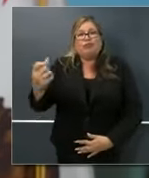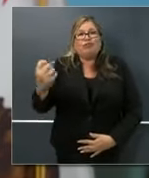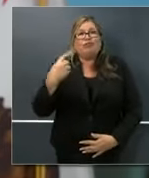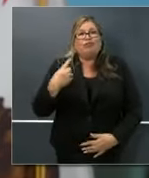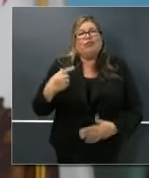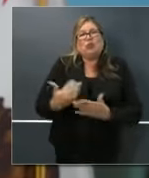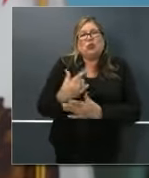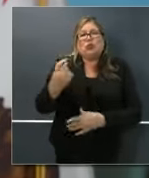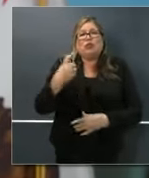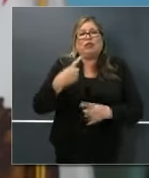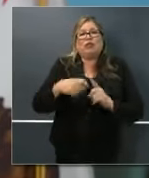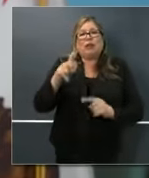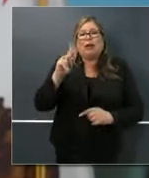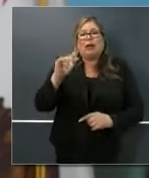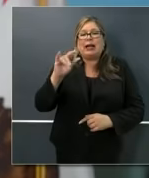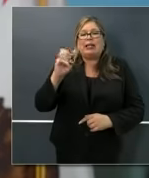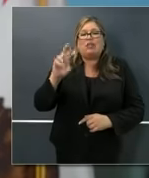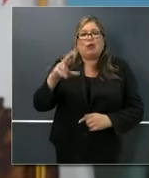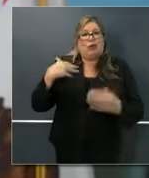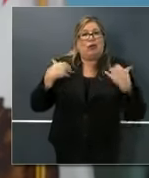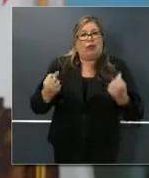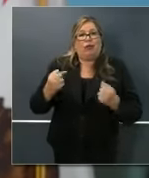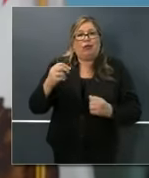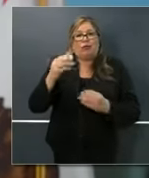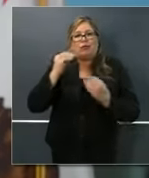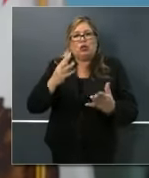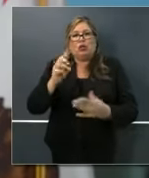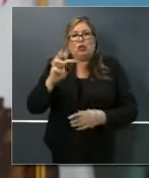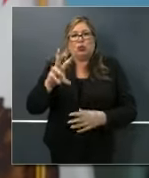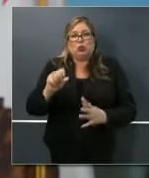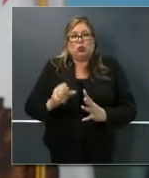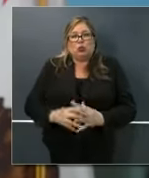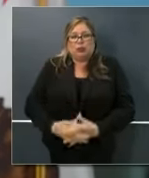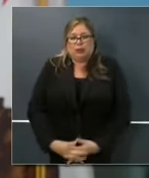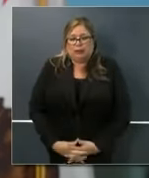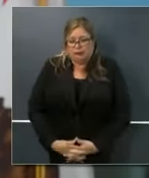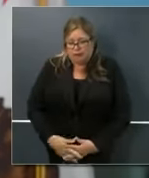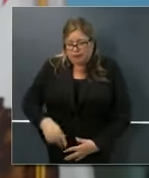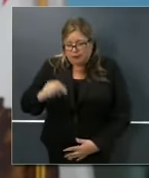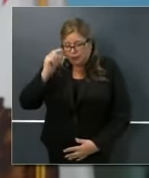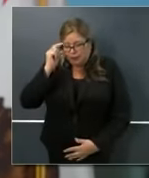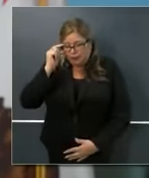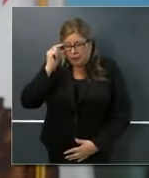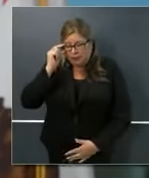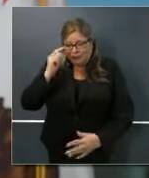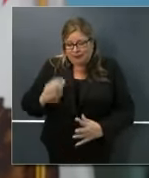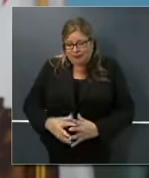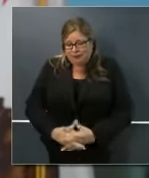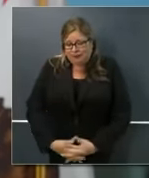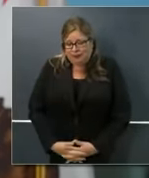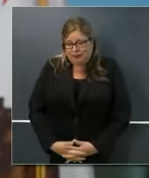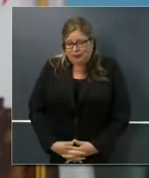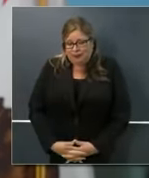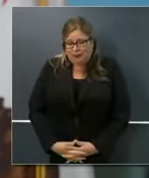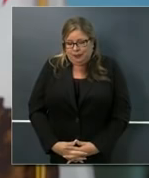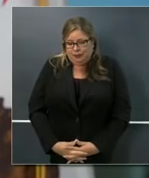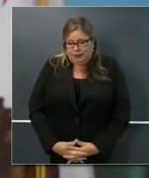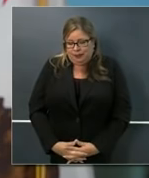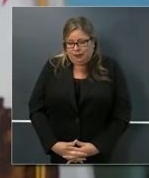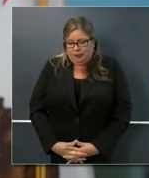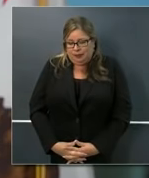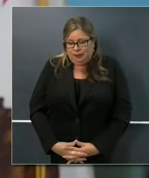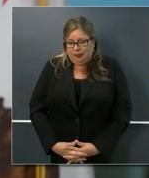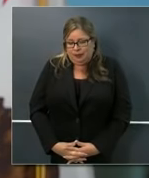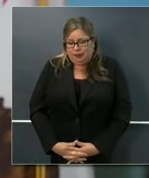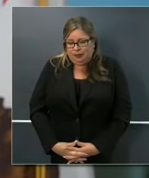Hi, Governor. You said that you wanted to broaden the state's test capacity. I was hoping that you could kind of walk us